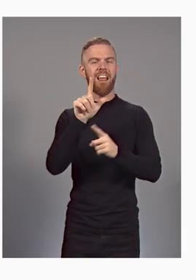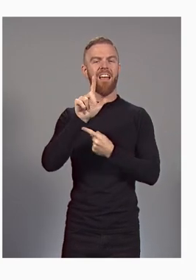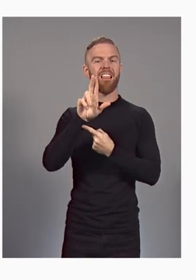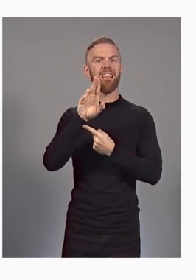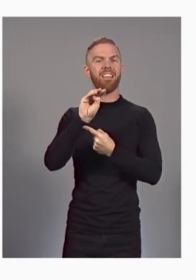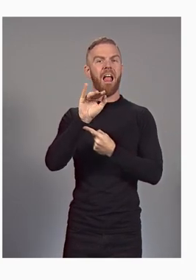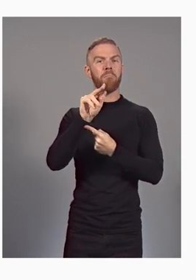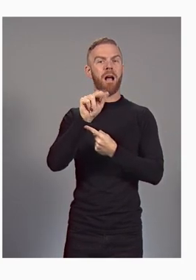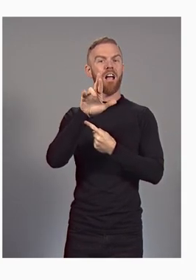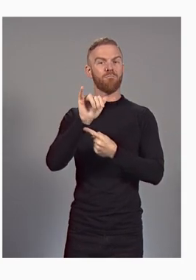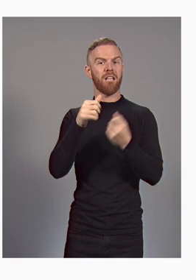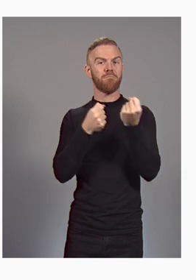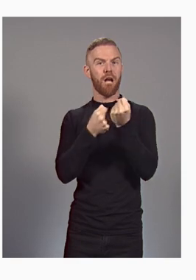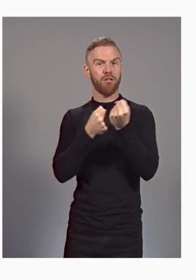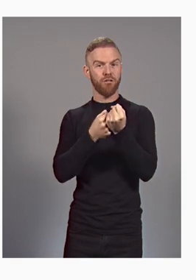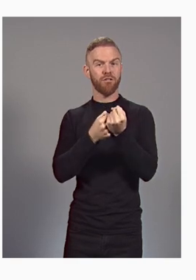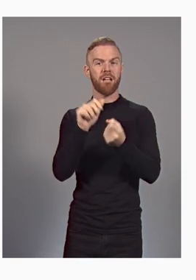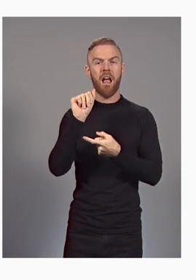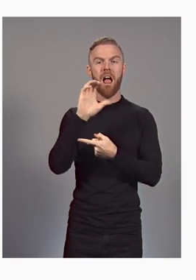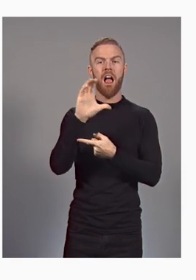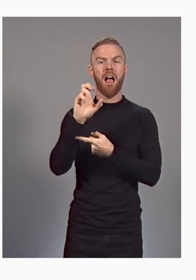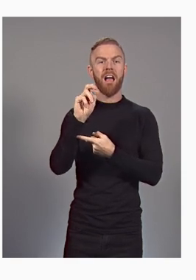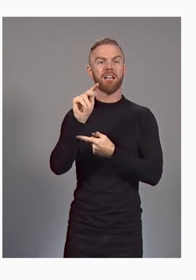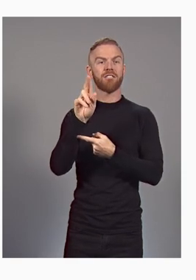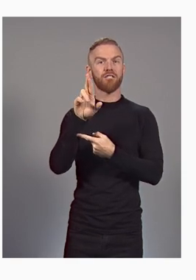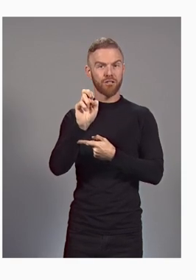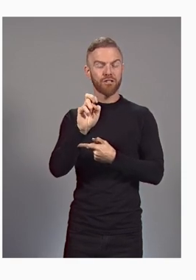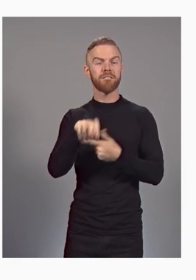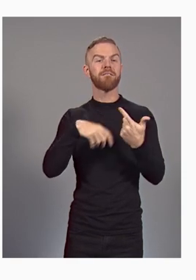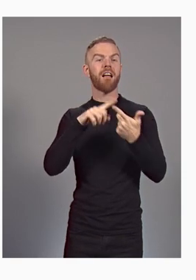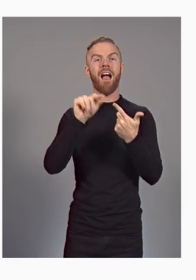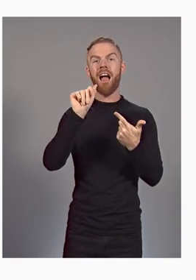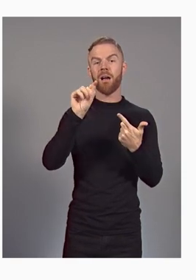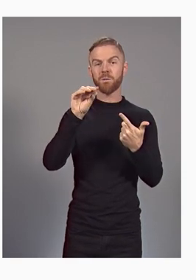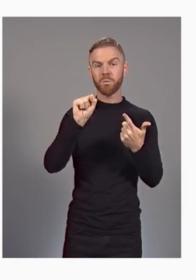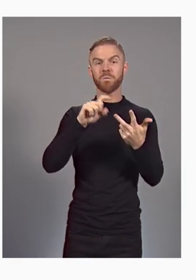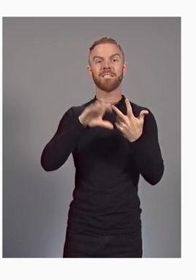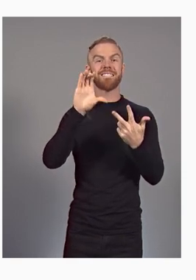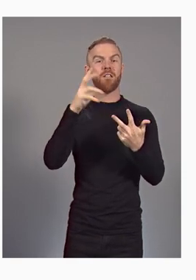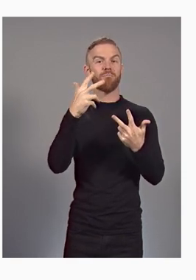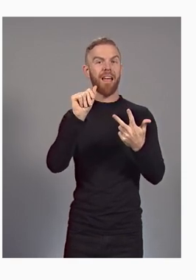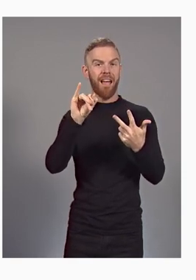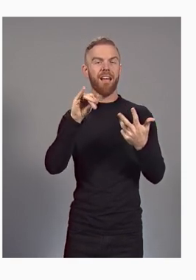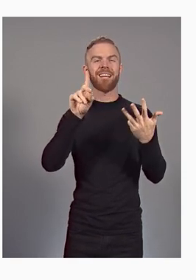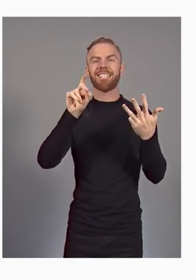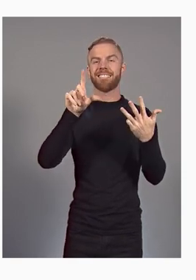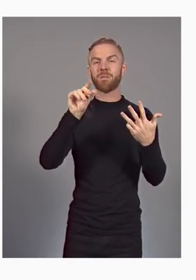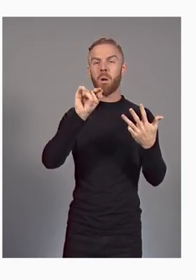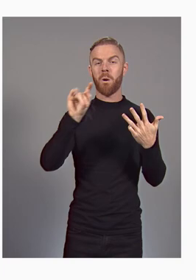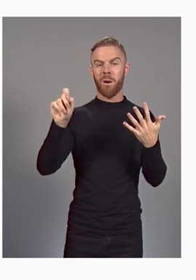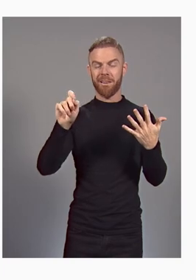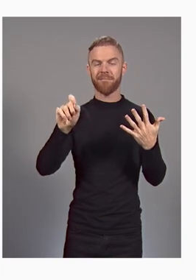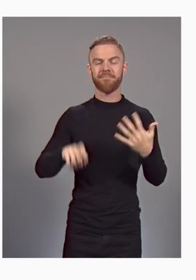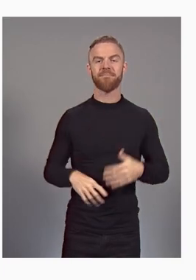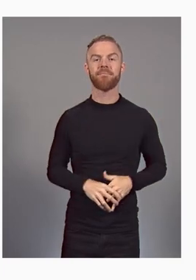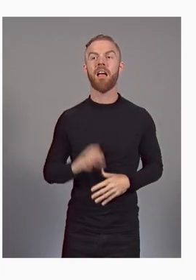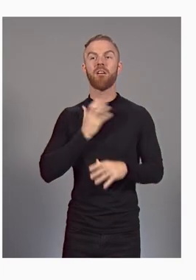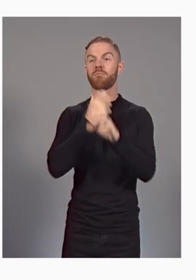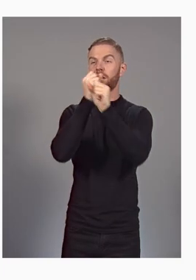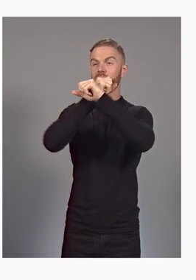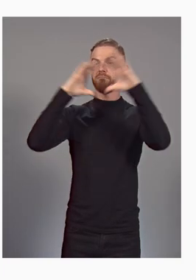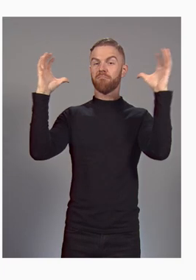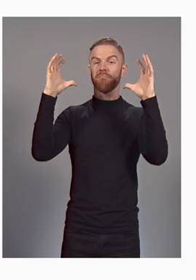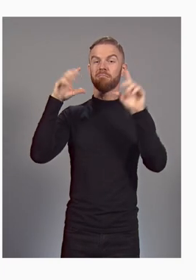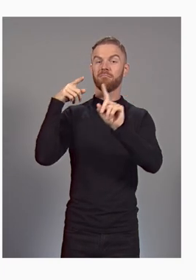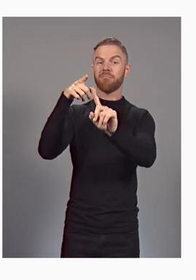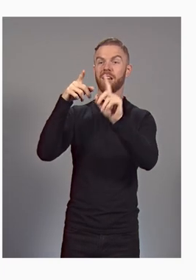vision for cloud computing